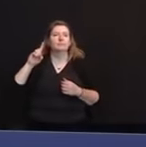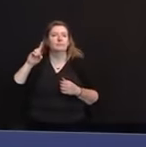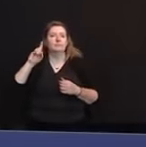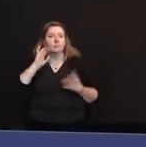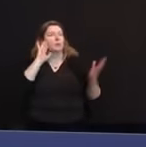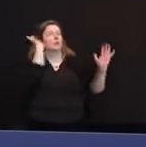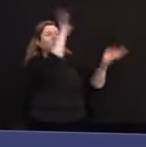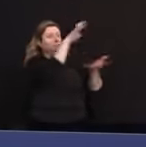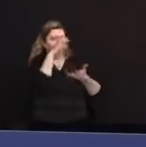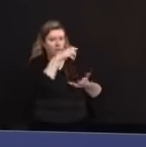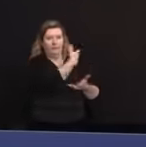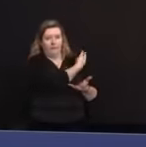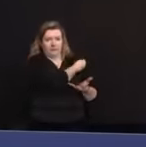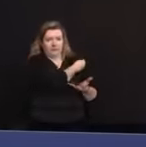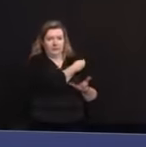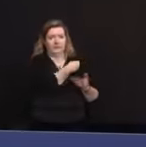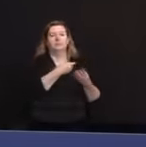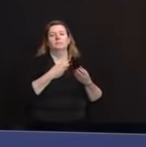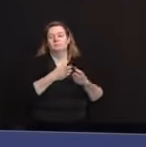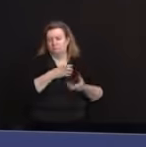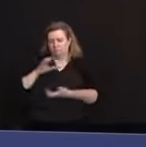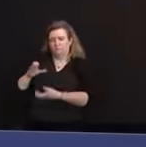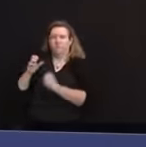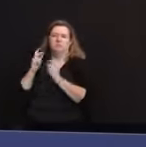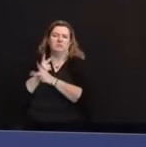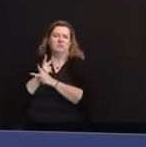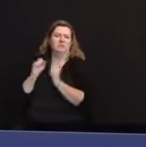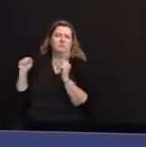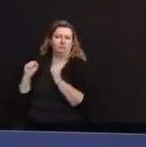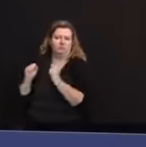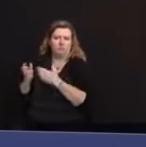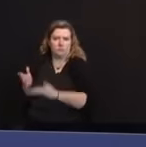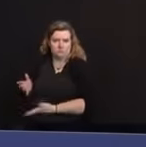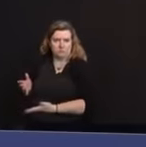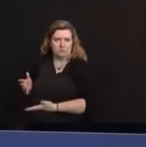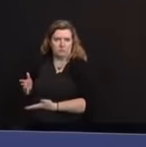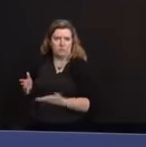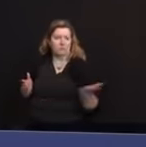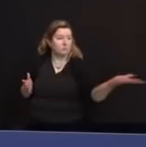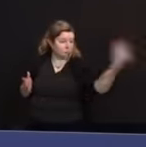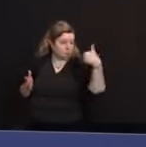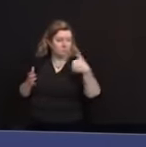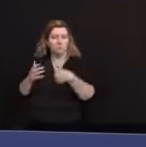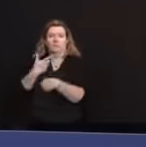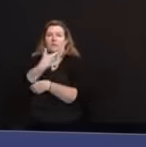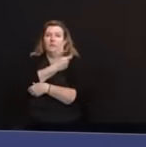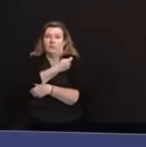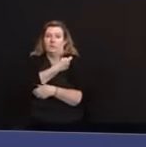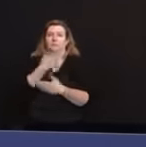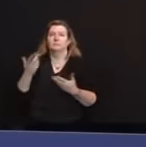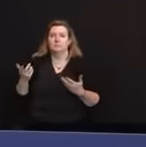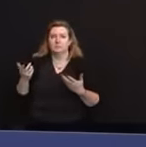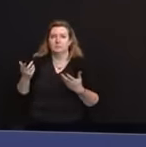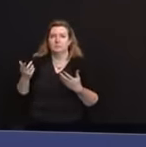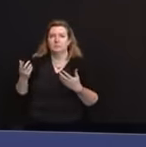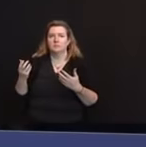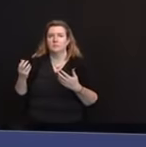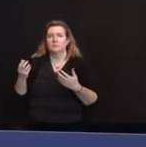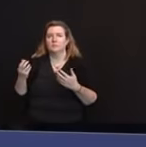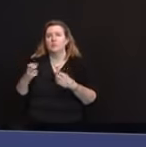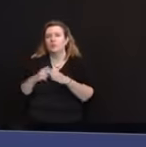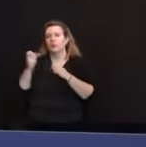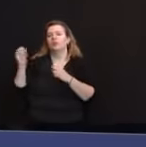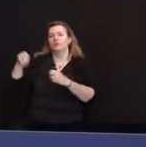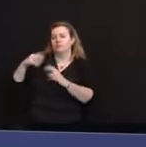vaccinations at mobile clinics to vaccinate these healthcare workers. Information about scheduling appointments is being provided